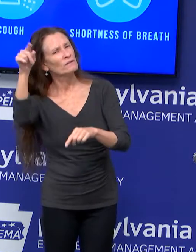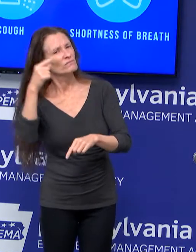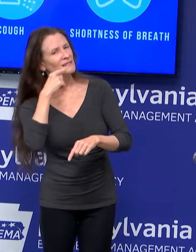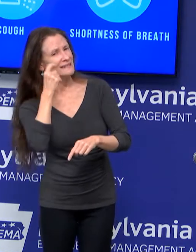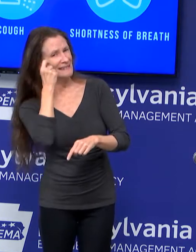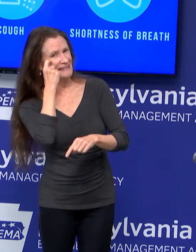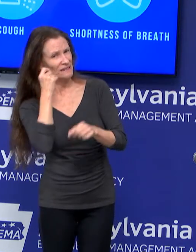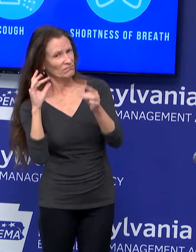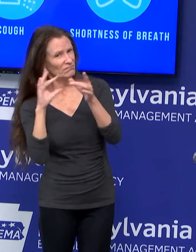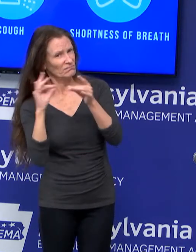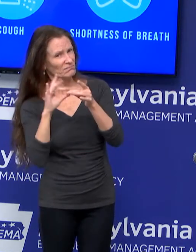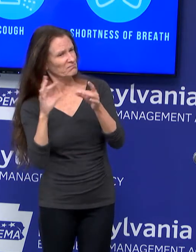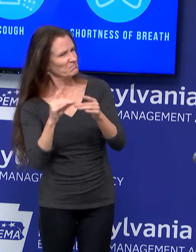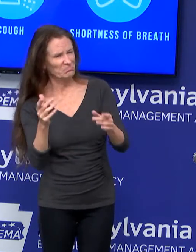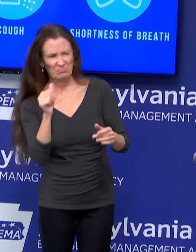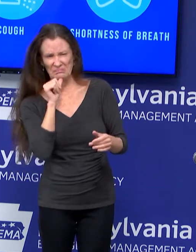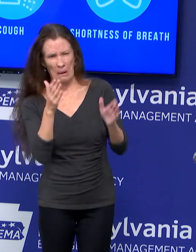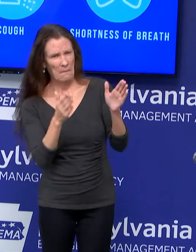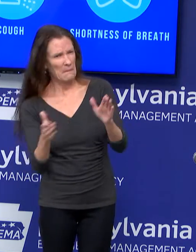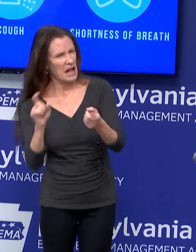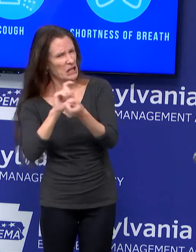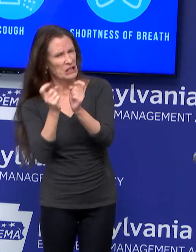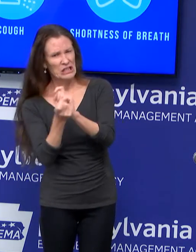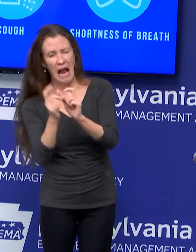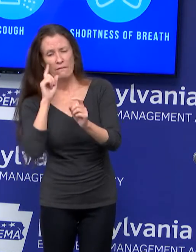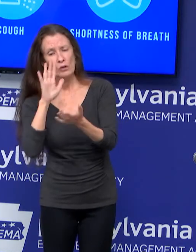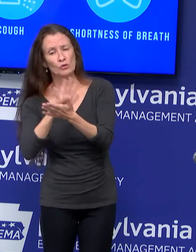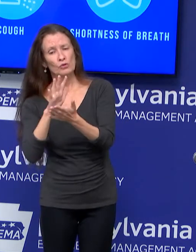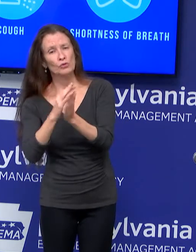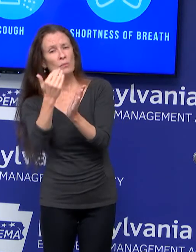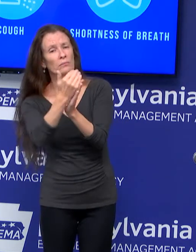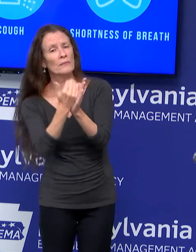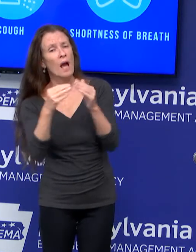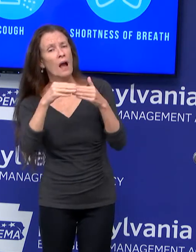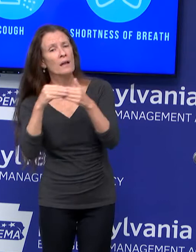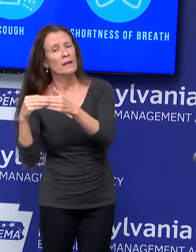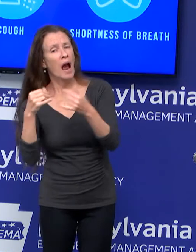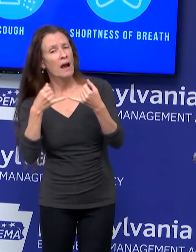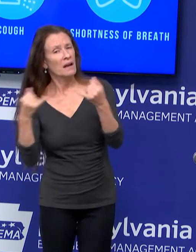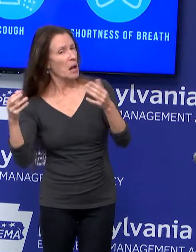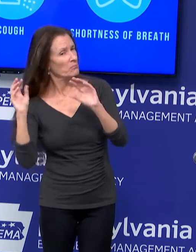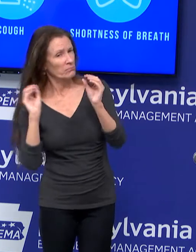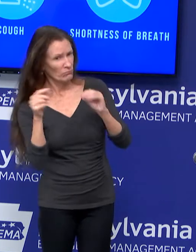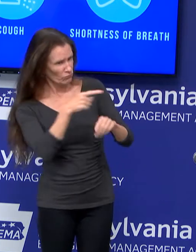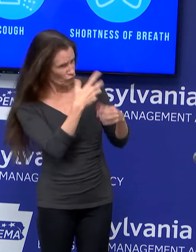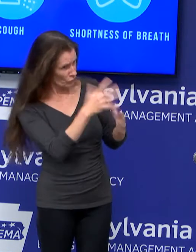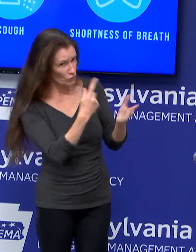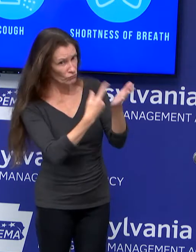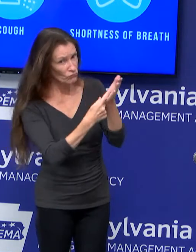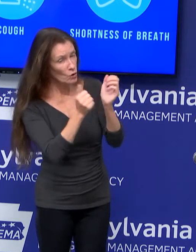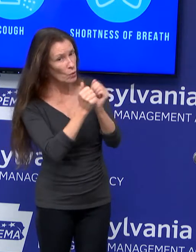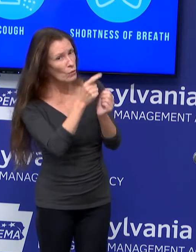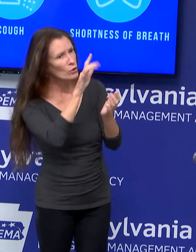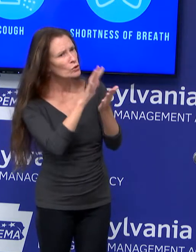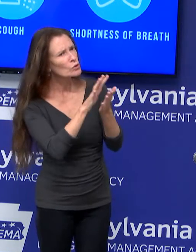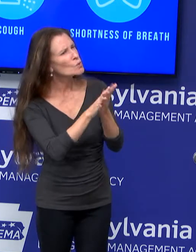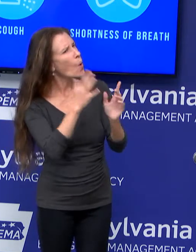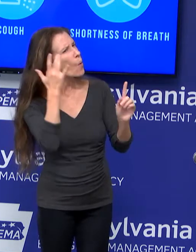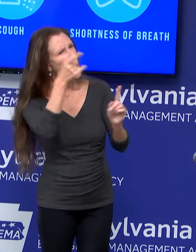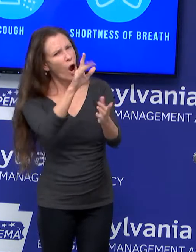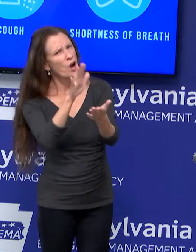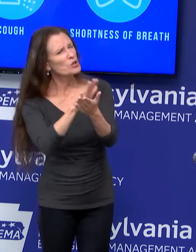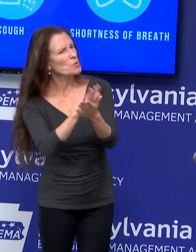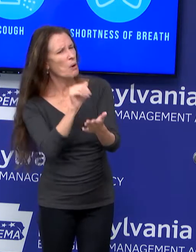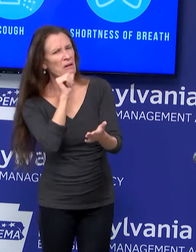schools. And have you been part of those discussions and can you explain the rationale with that decision as case numbers in PA